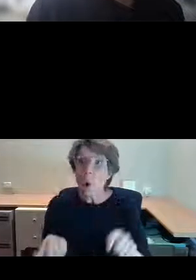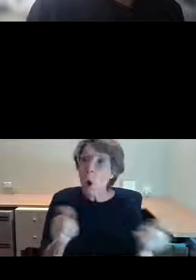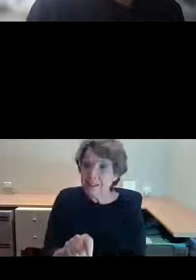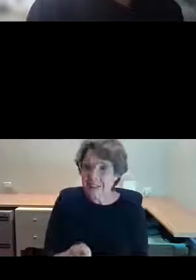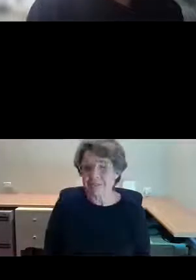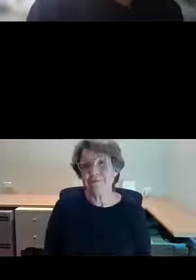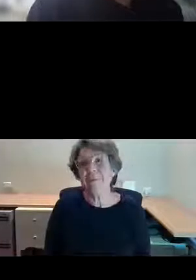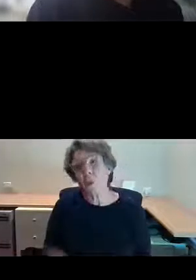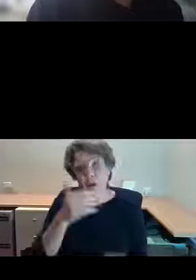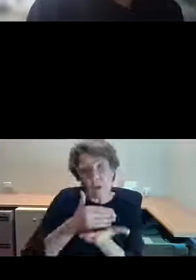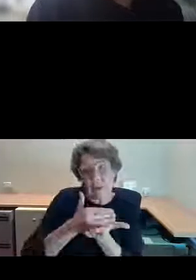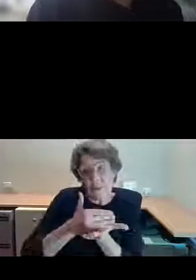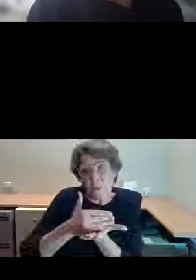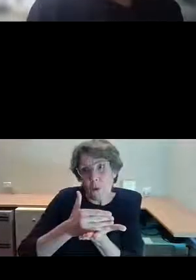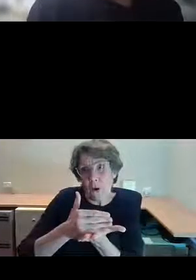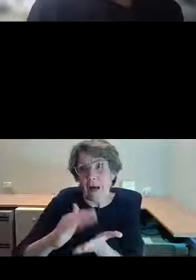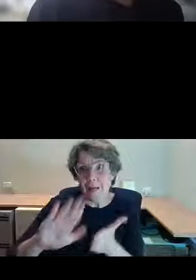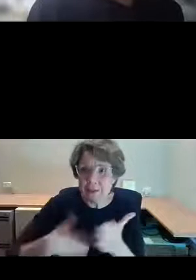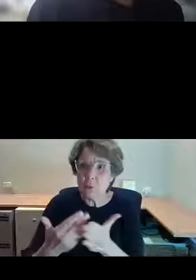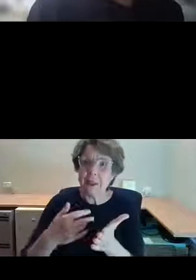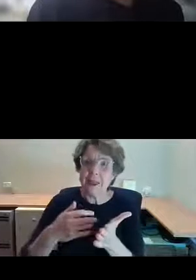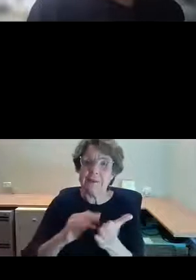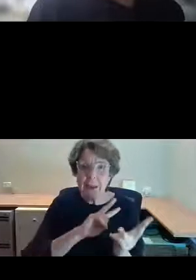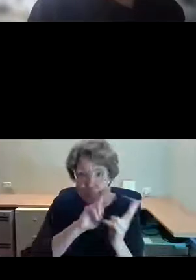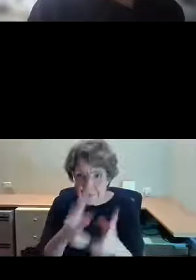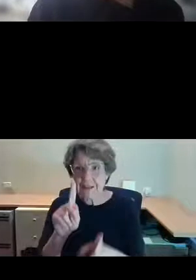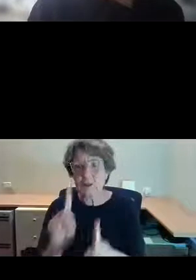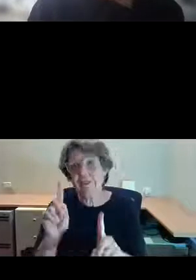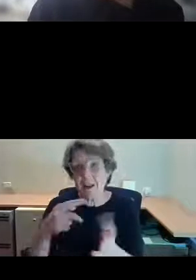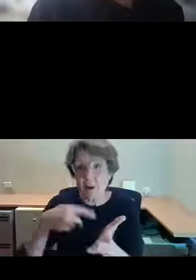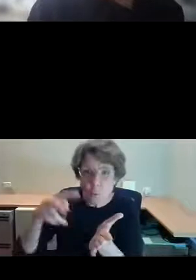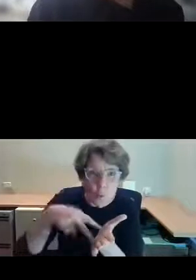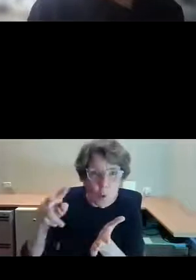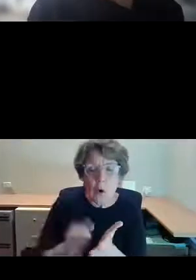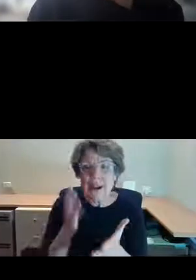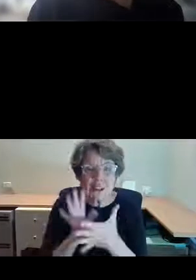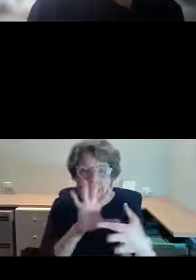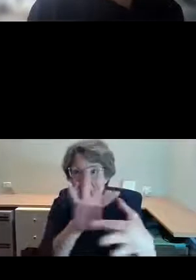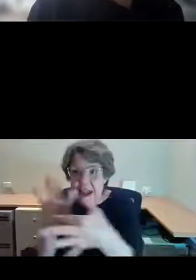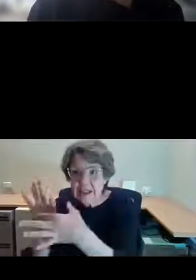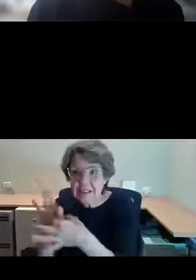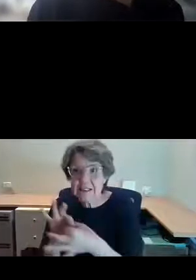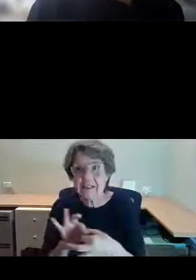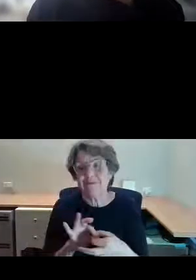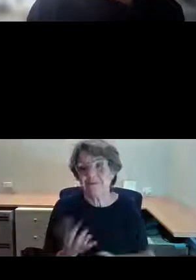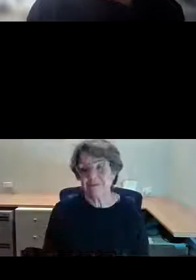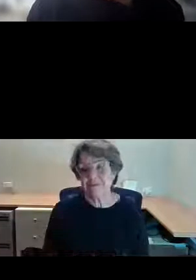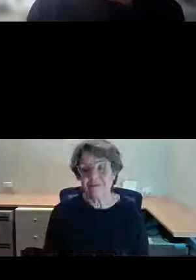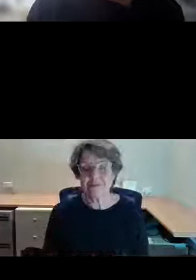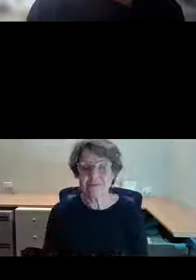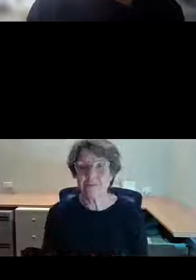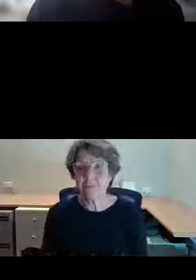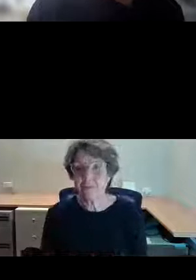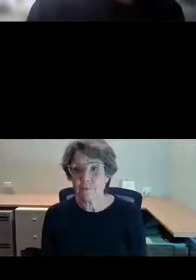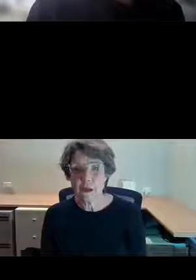a while before all of us can walk our streets in the city and connect with the landmarks so familiar to us. I'm missing